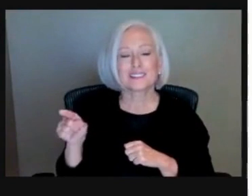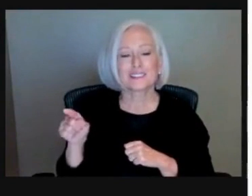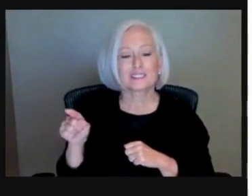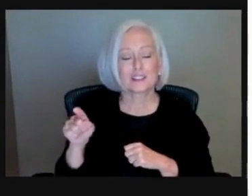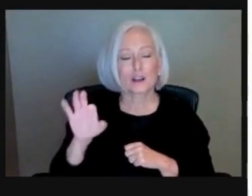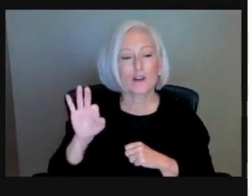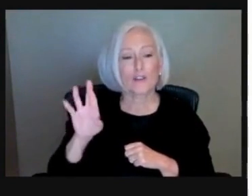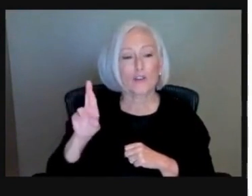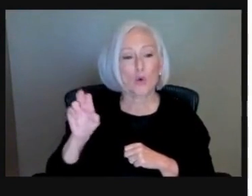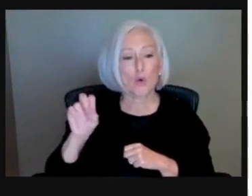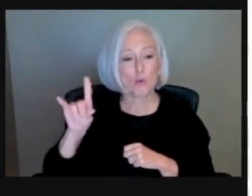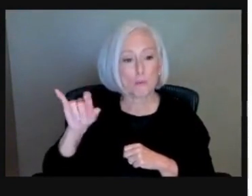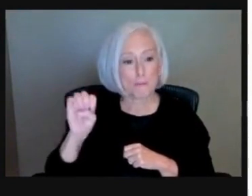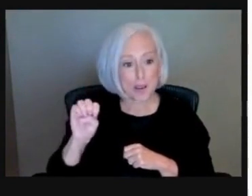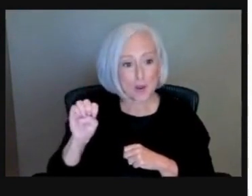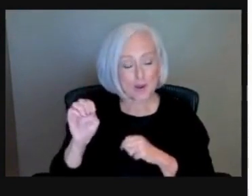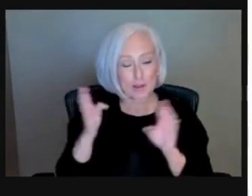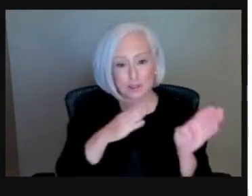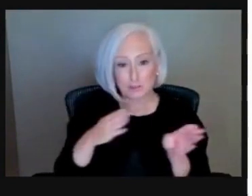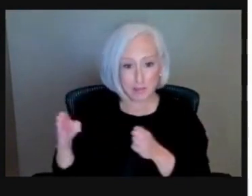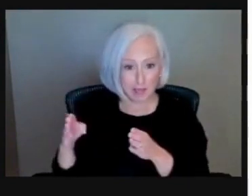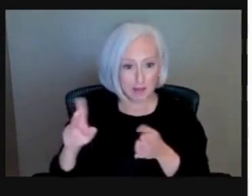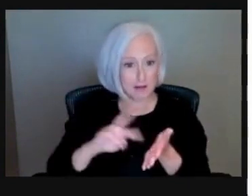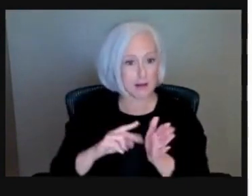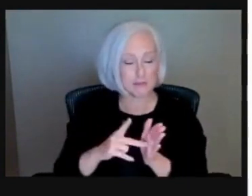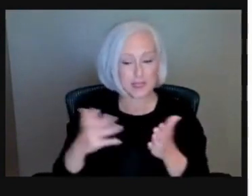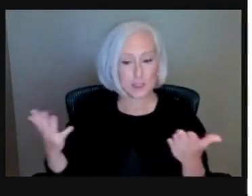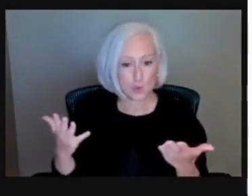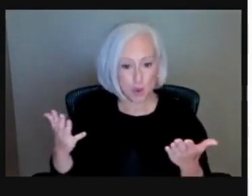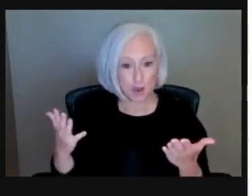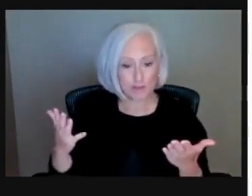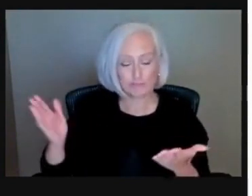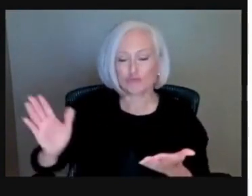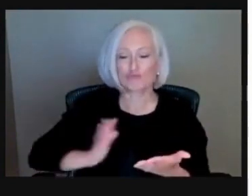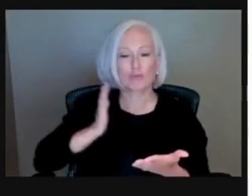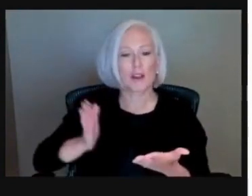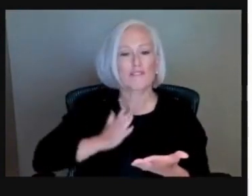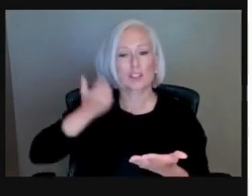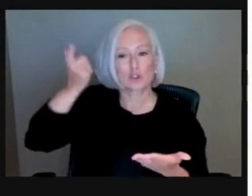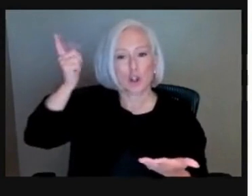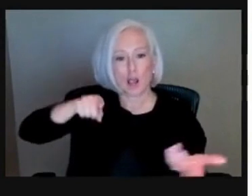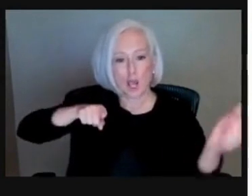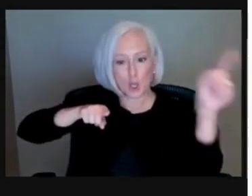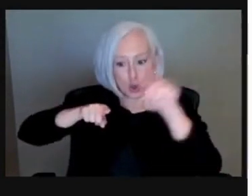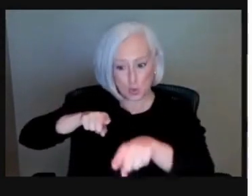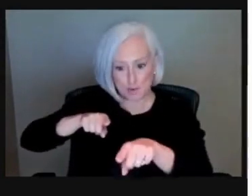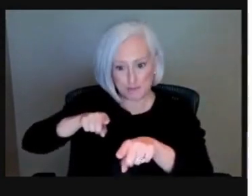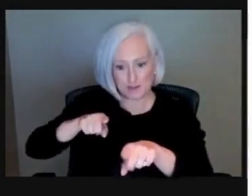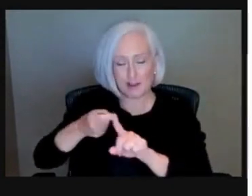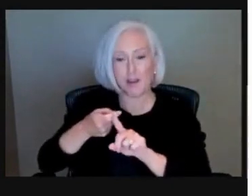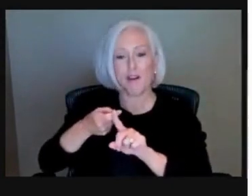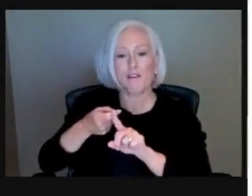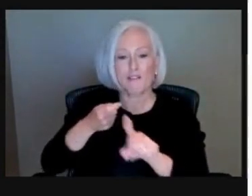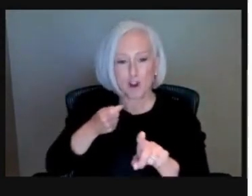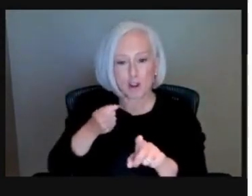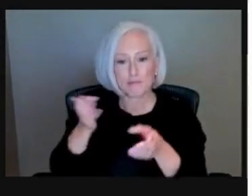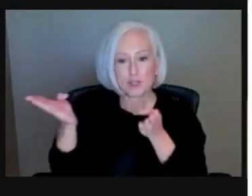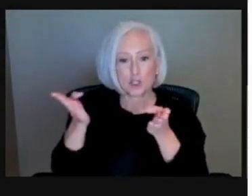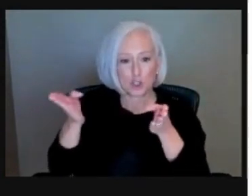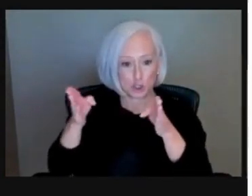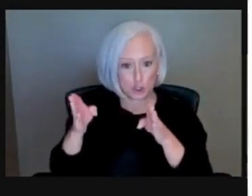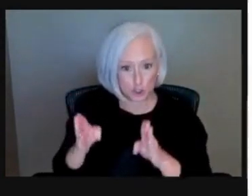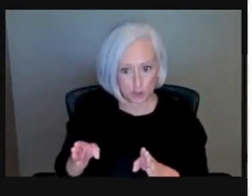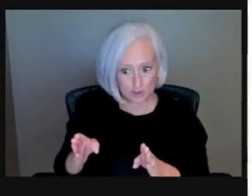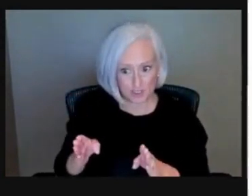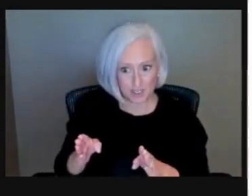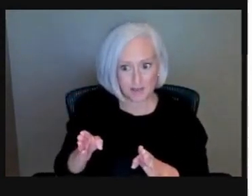a forbearance plan is an official agreement through your servicer. Again, they're the ones that are guiding